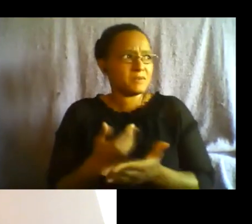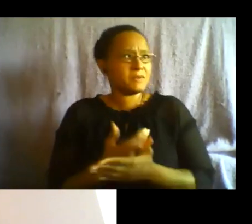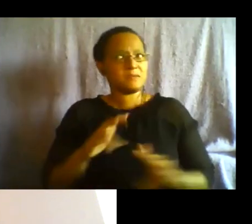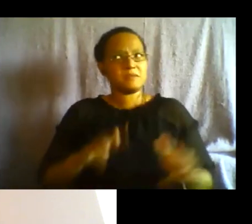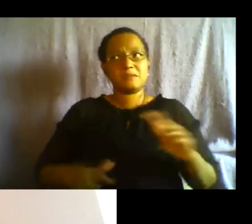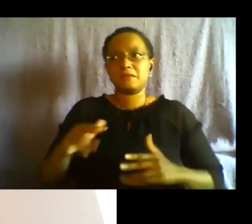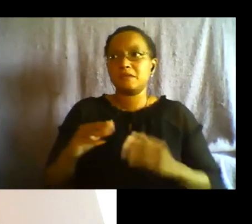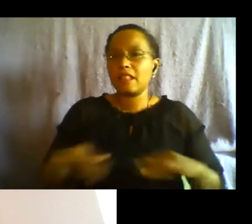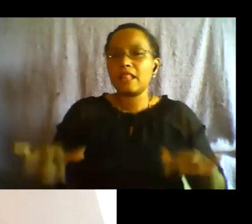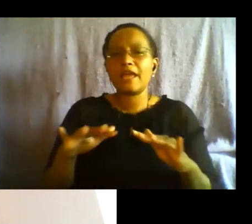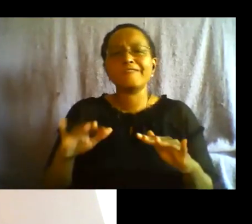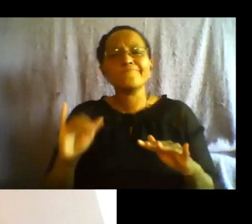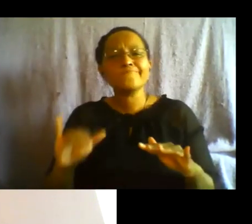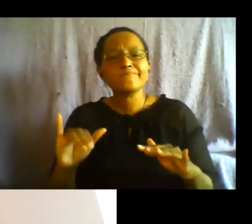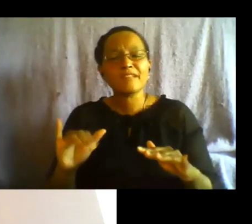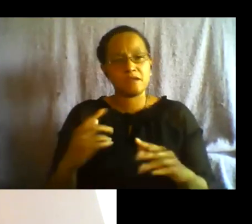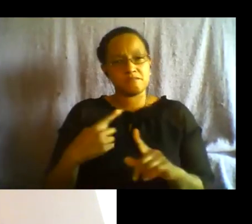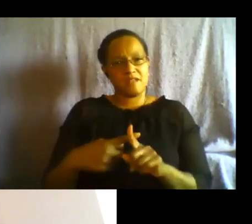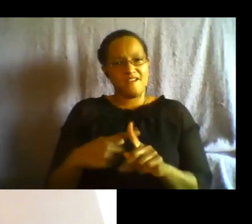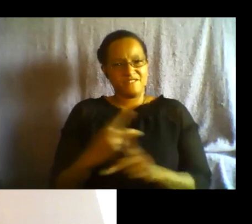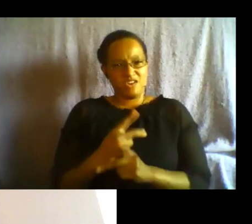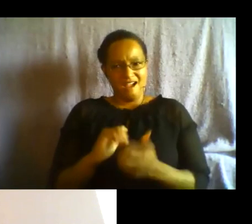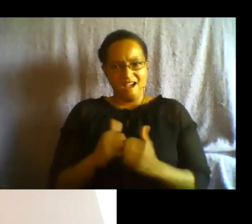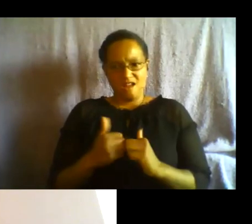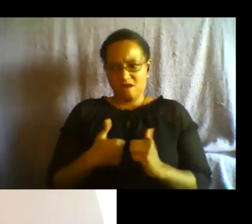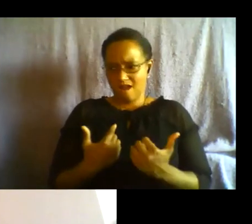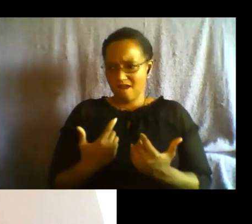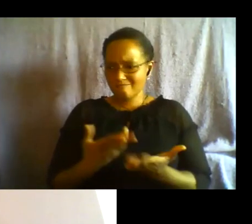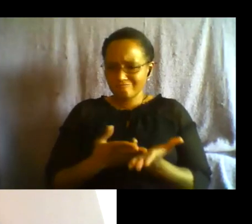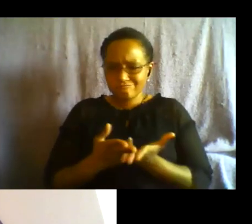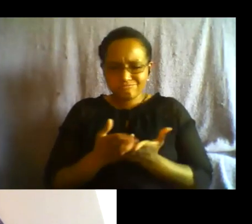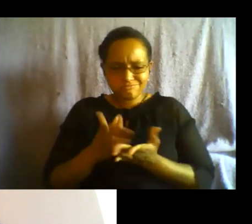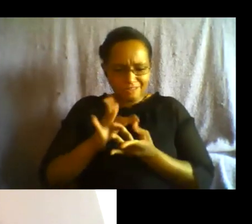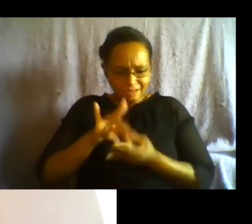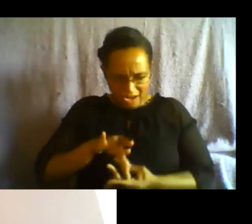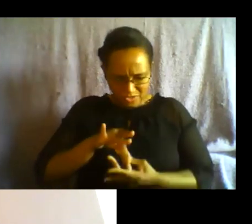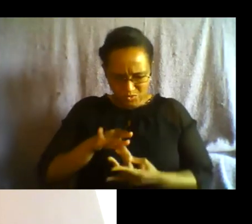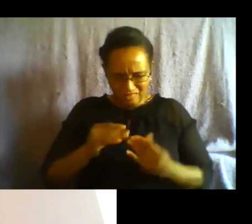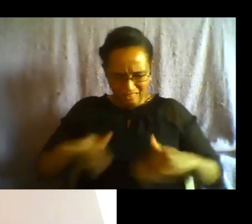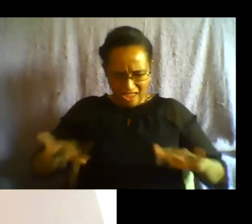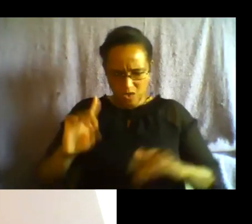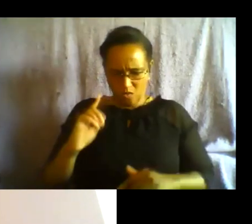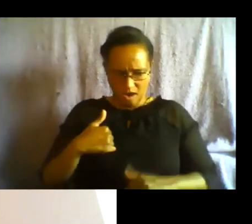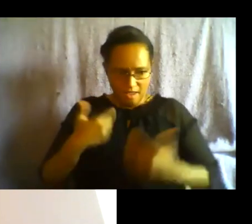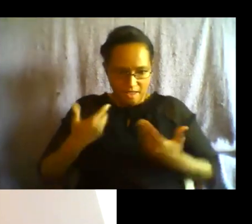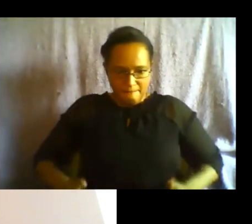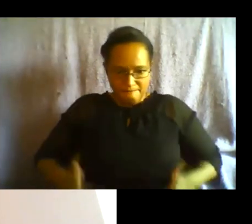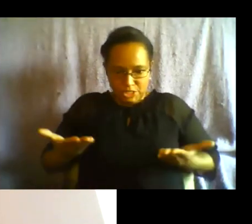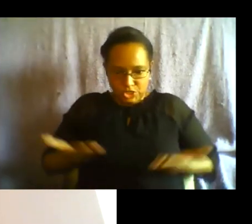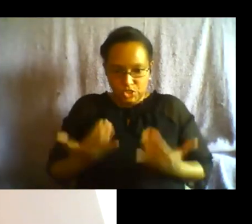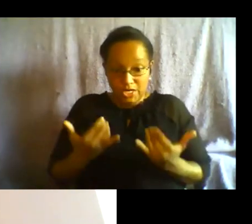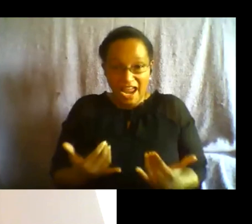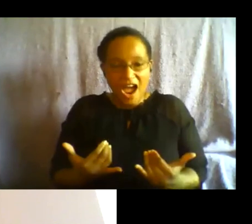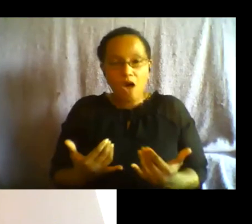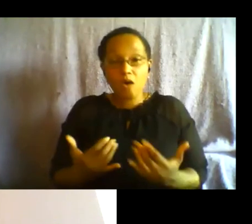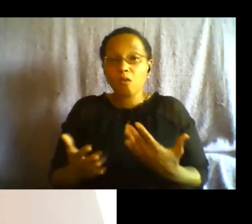do i connect genuinely to the land that i find myself on was that through displacement through migration am i on my native land